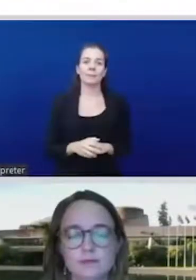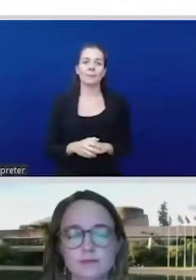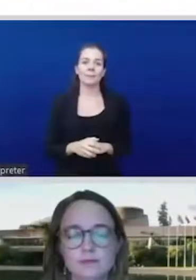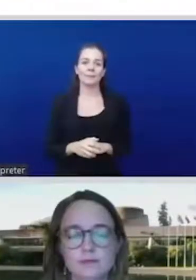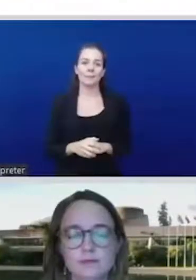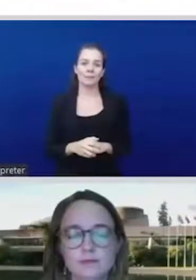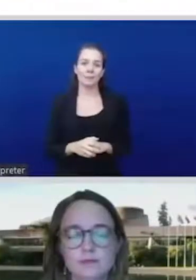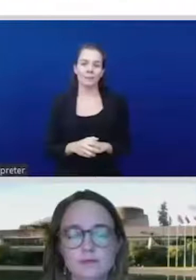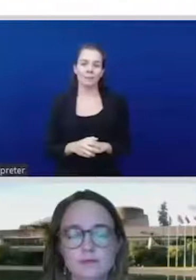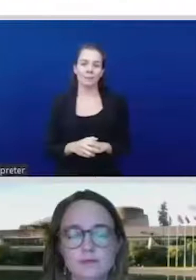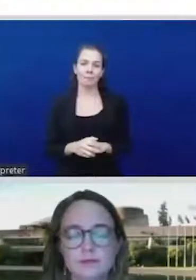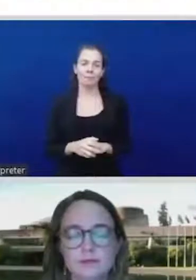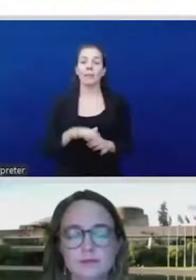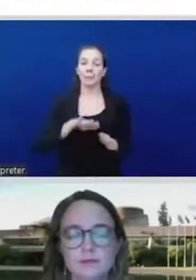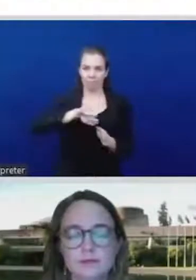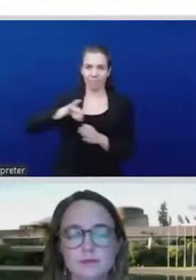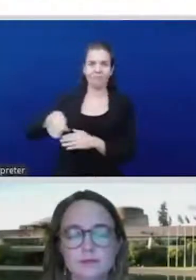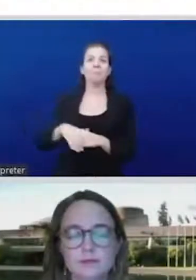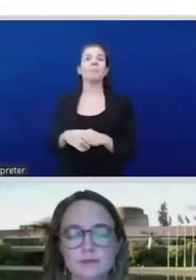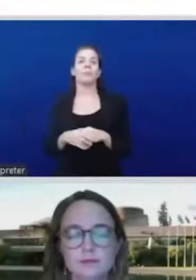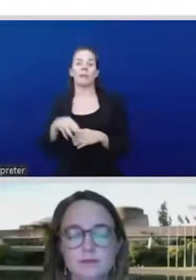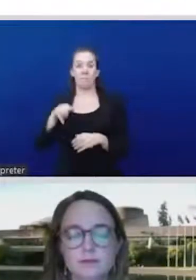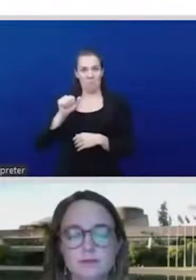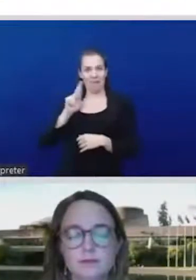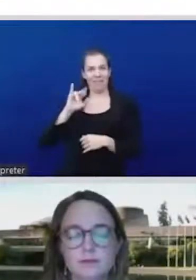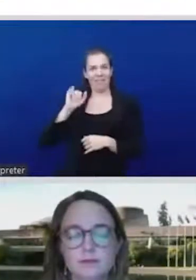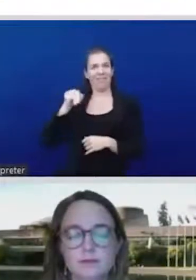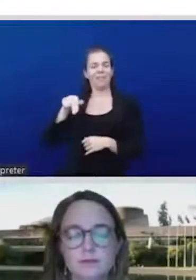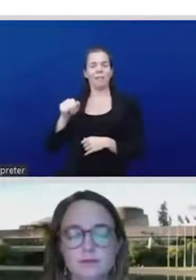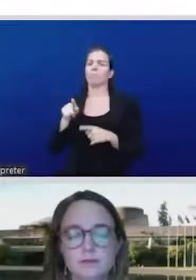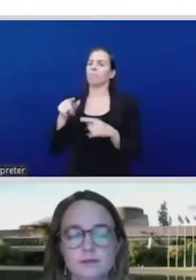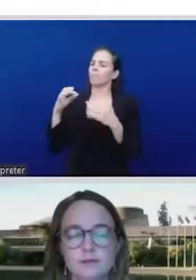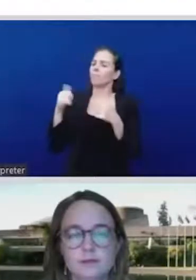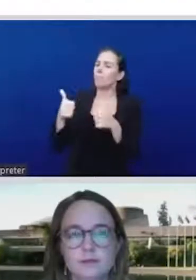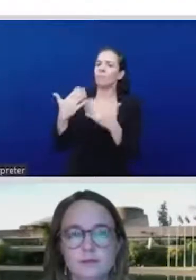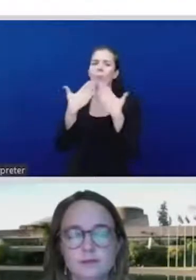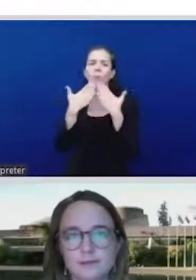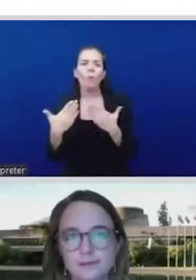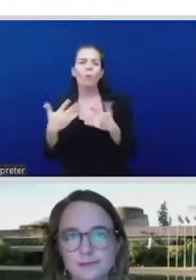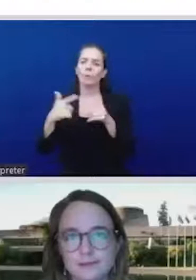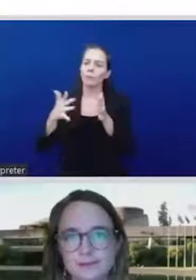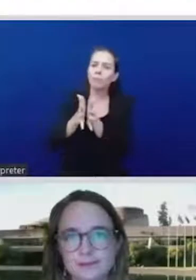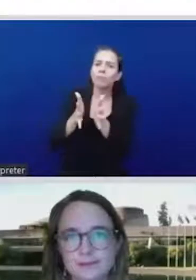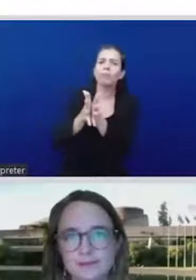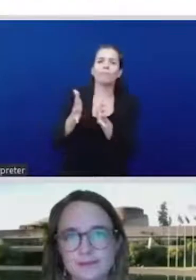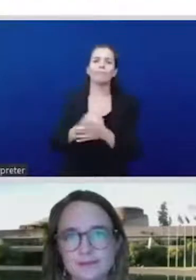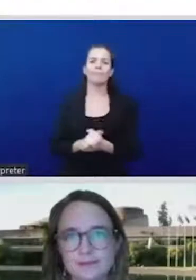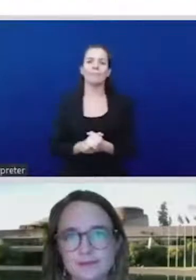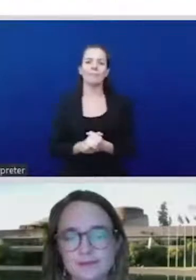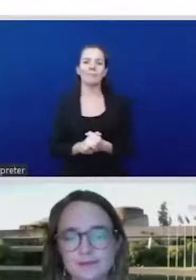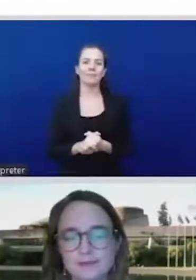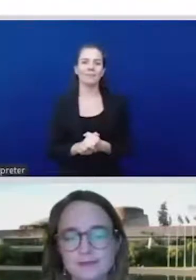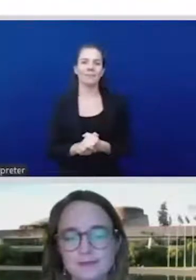speaker, I don't have the pleasure to meet her in person. So